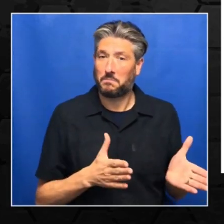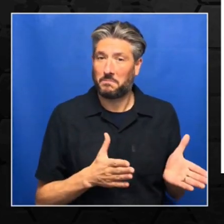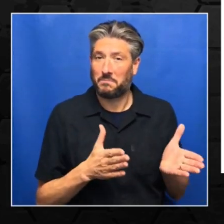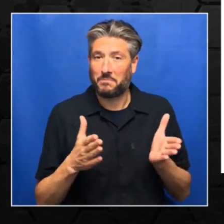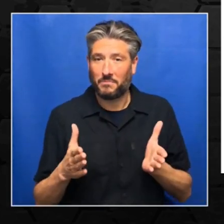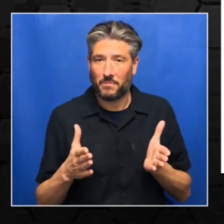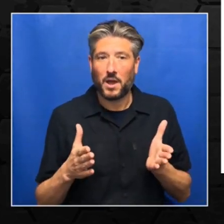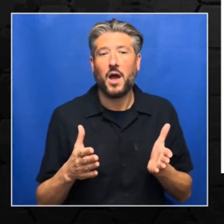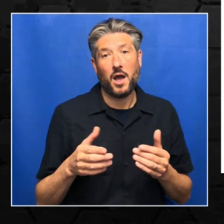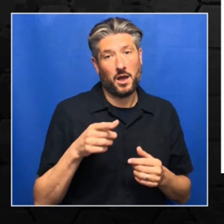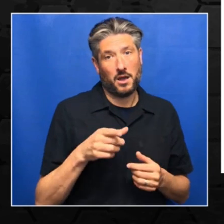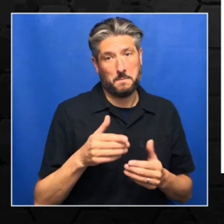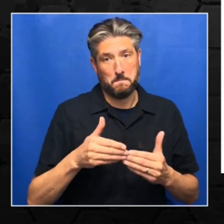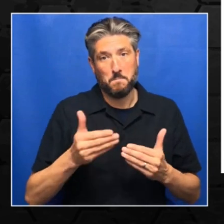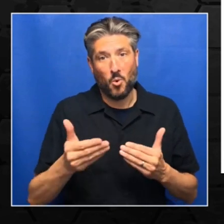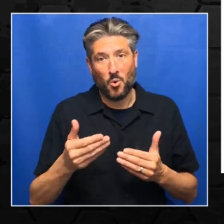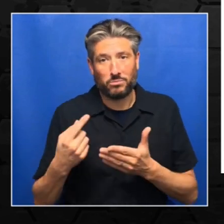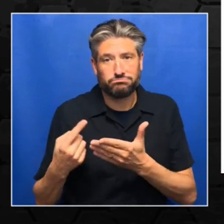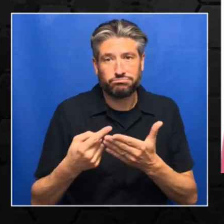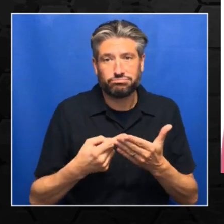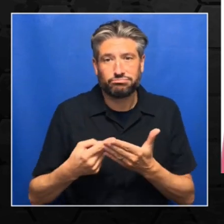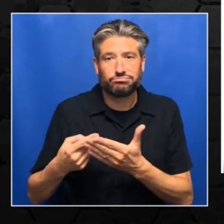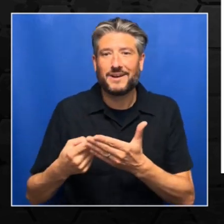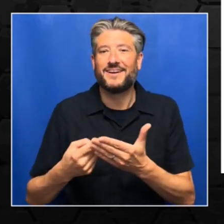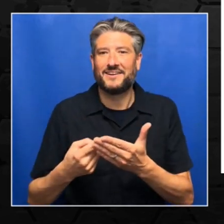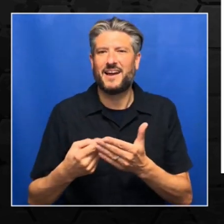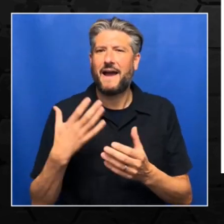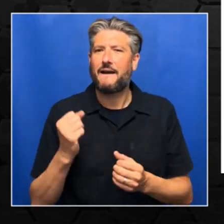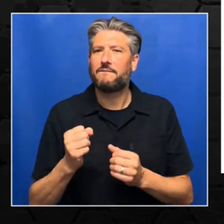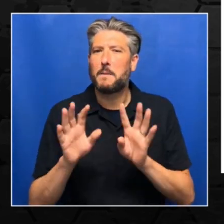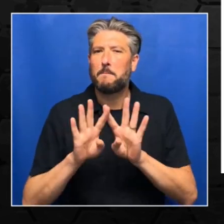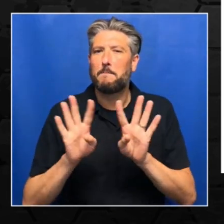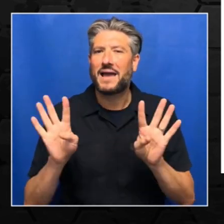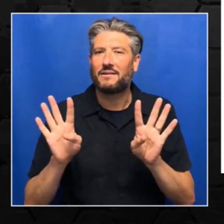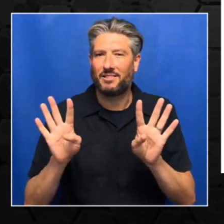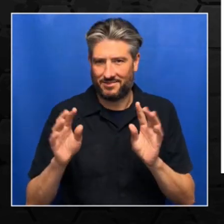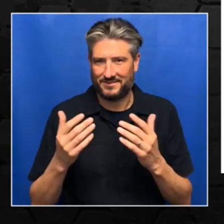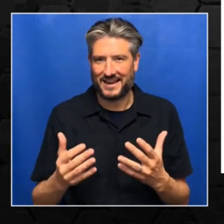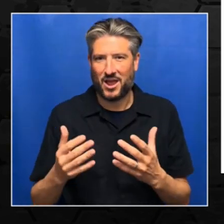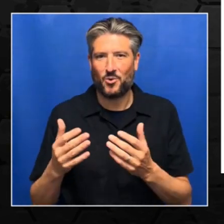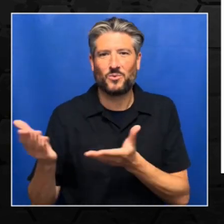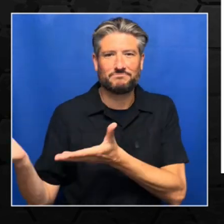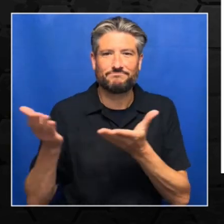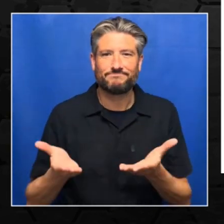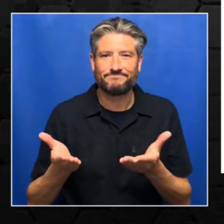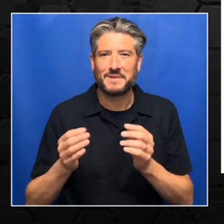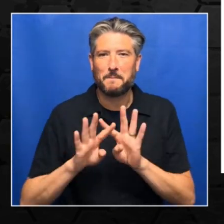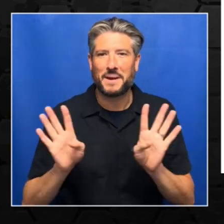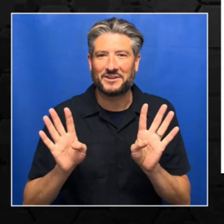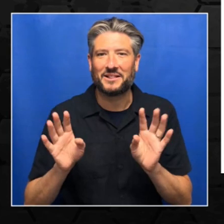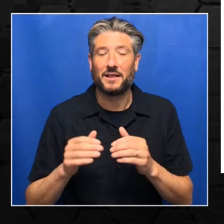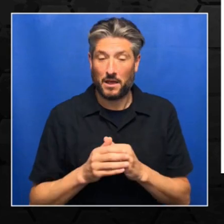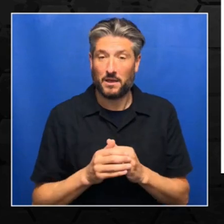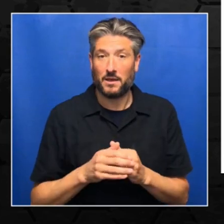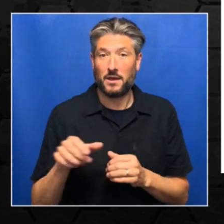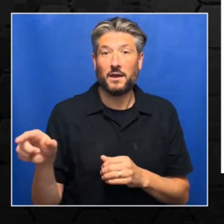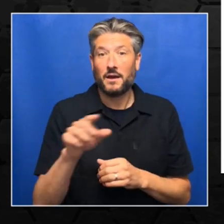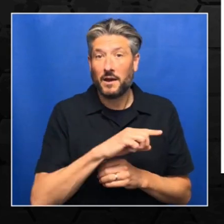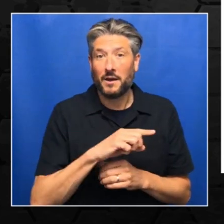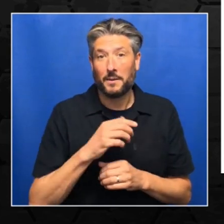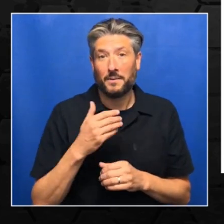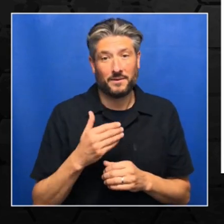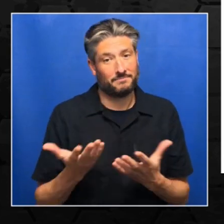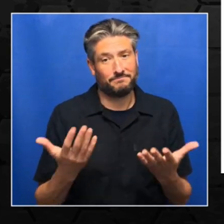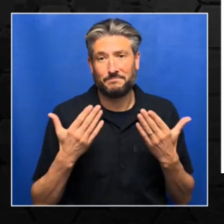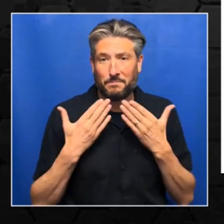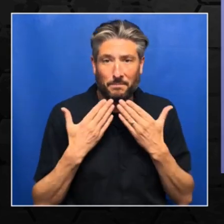learning in the following panels that we have that will be taken by Dimitri. So everyone who's watching, please continue your questions coming in